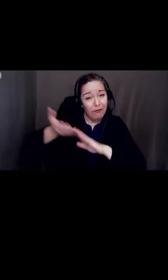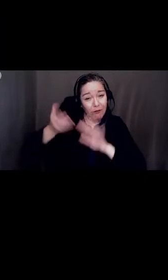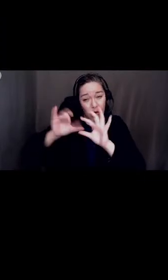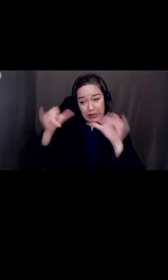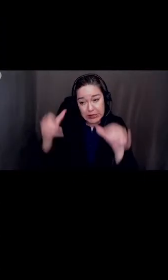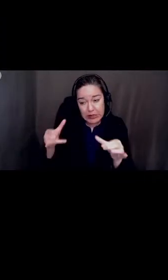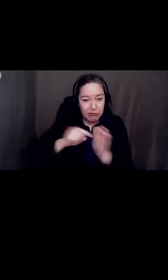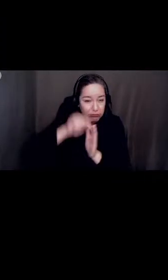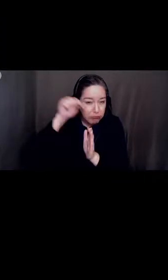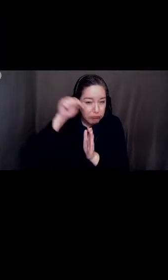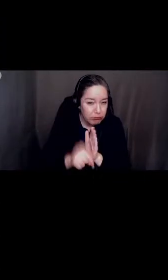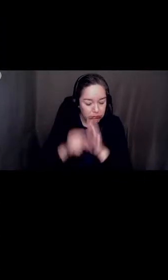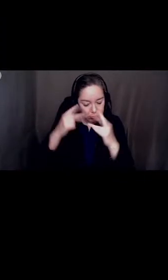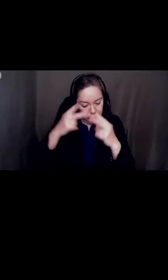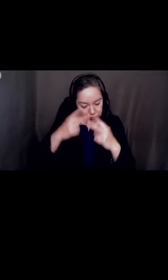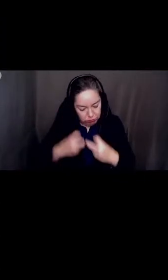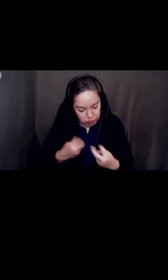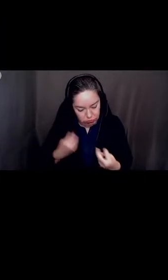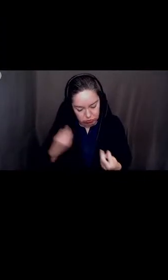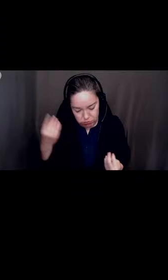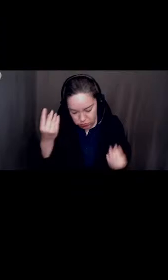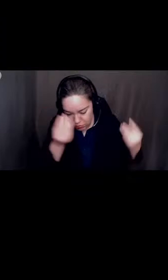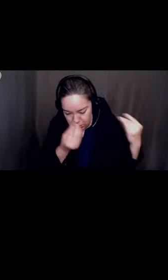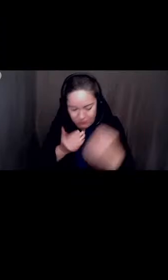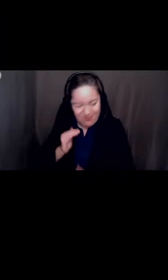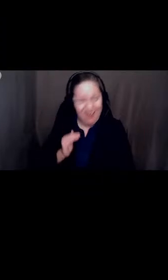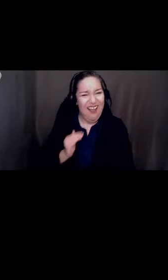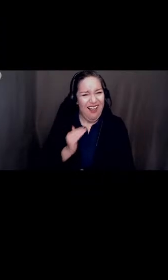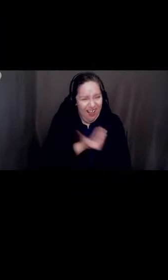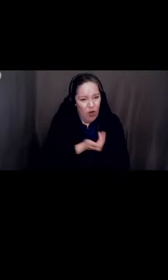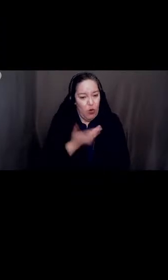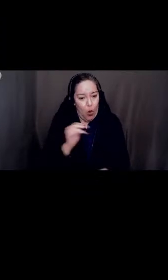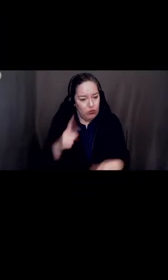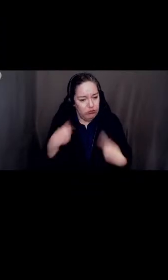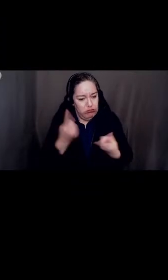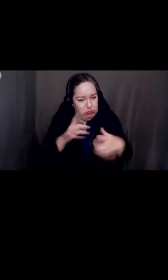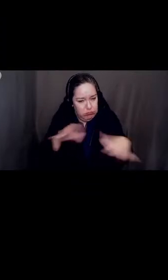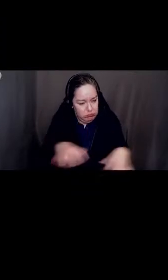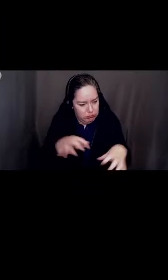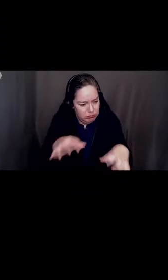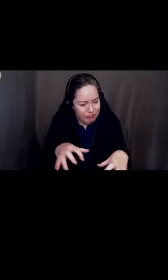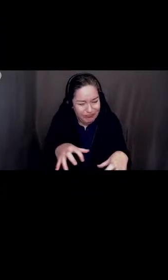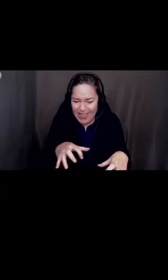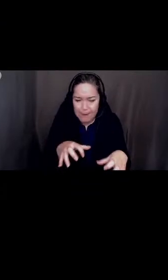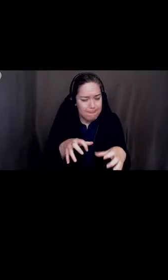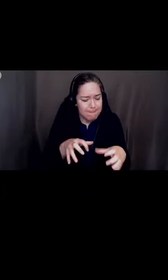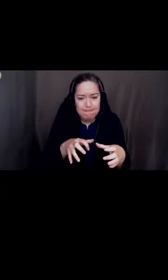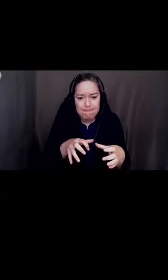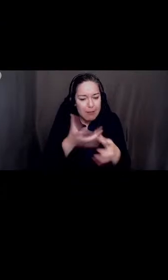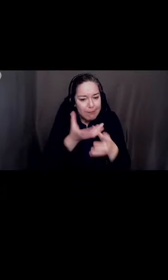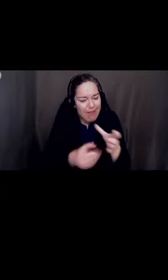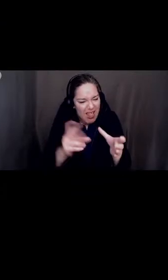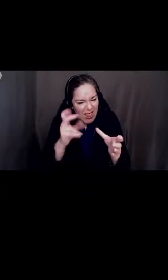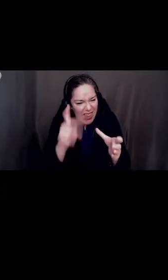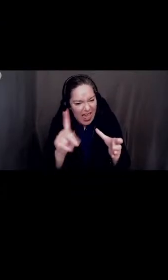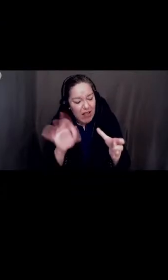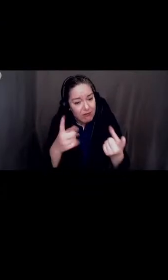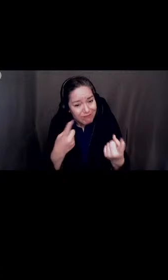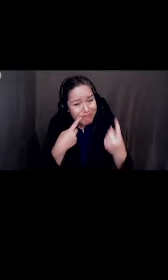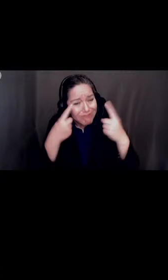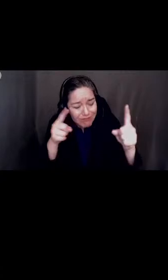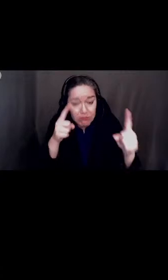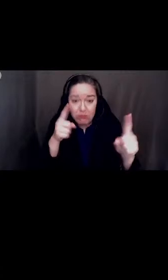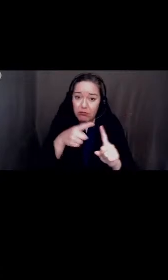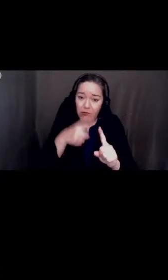upon our own practices and lack of attainment outcomes for our students. We suggest